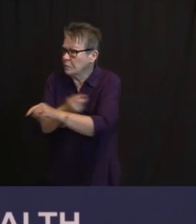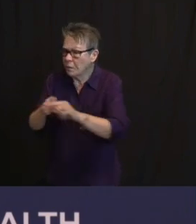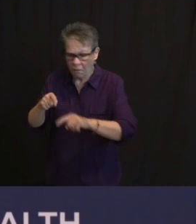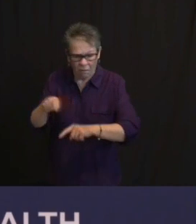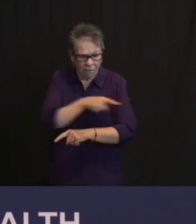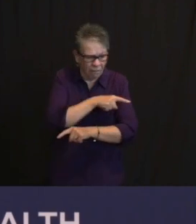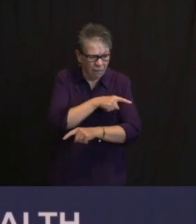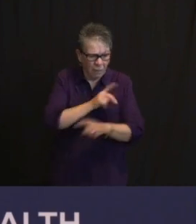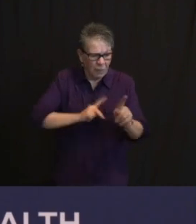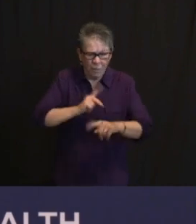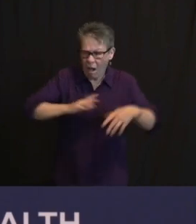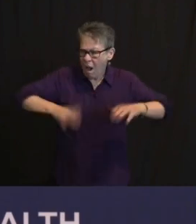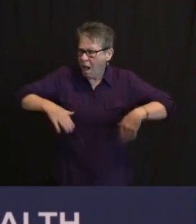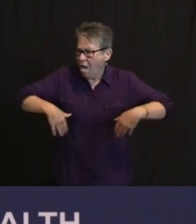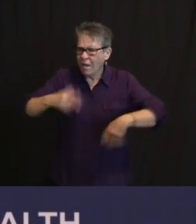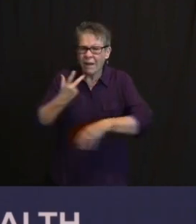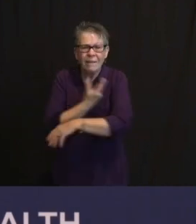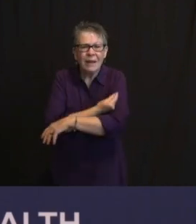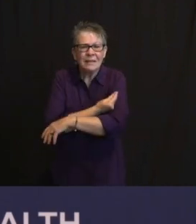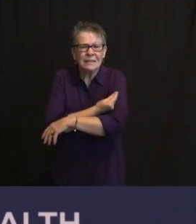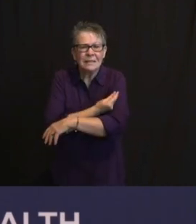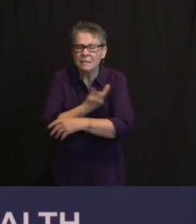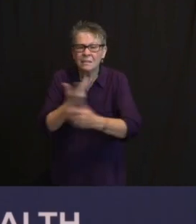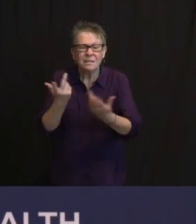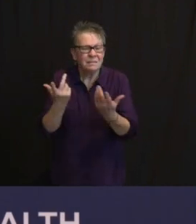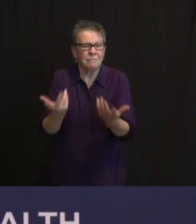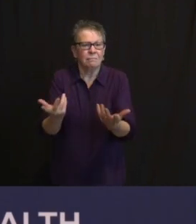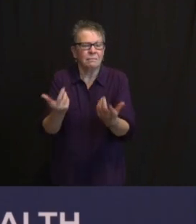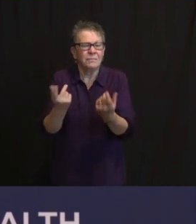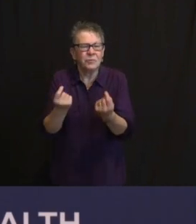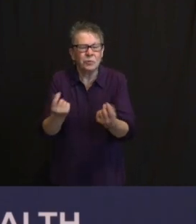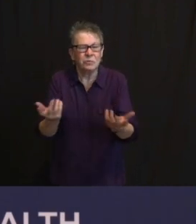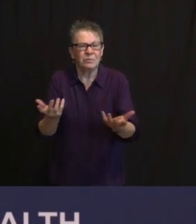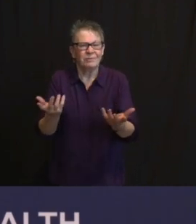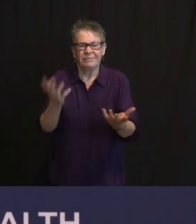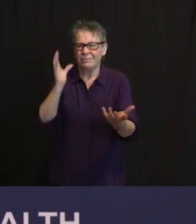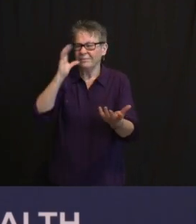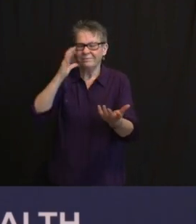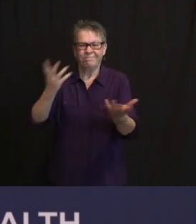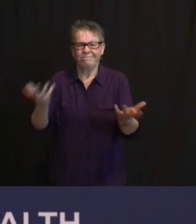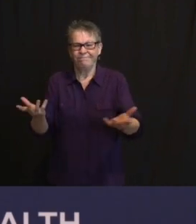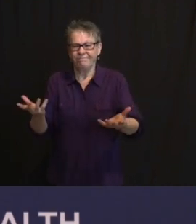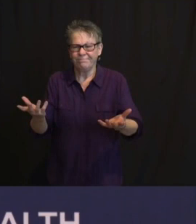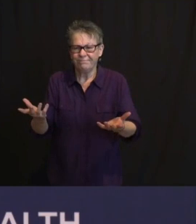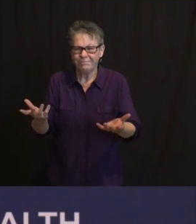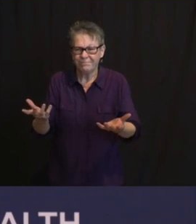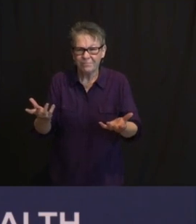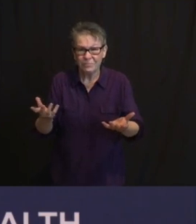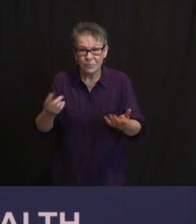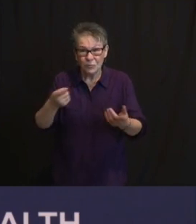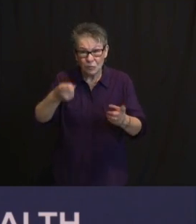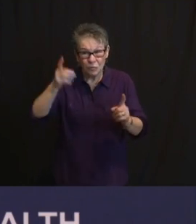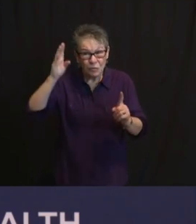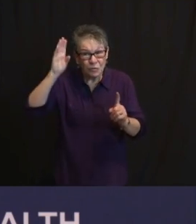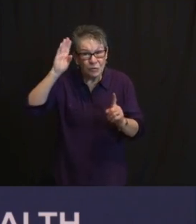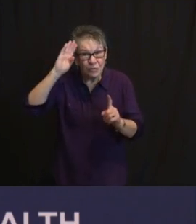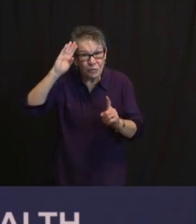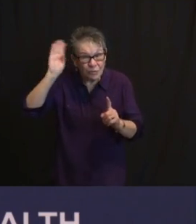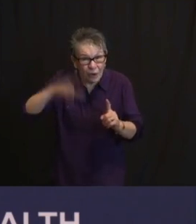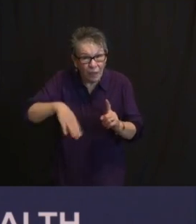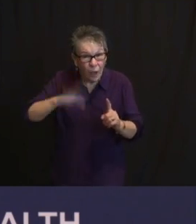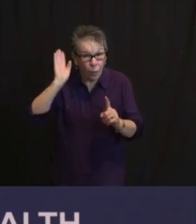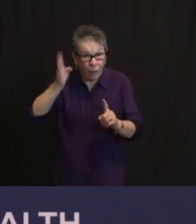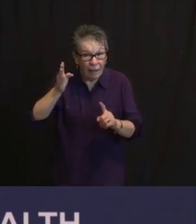CAN YOU TALK A LITTLE BIT ABOUT THE EXPECTATION OF ADDITIONAL VACCINE SUPPORT SUPPLIES AND HOW MUCH THIS FACTORED INTO THIS